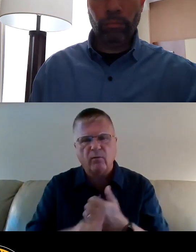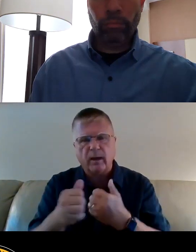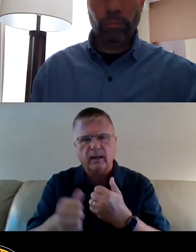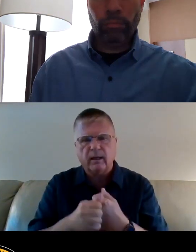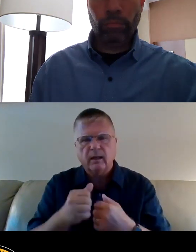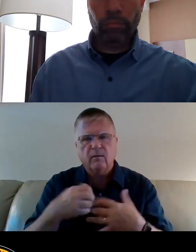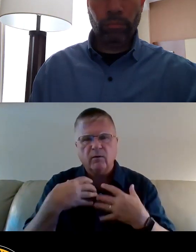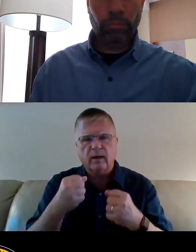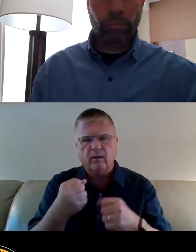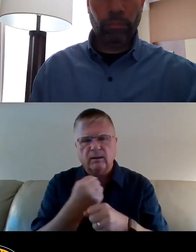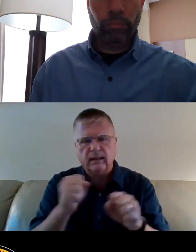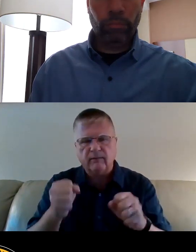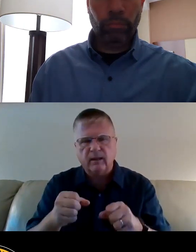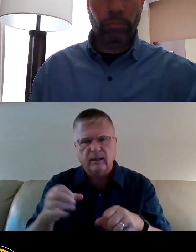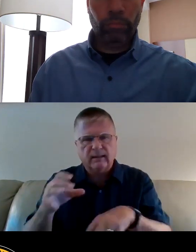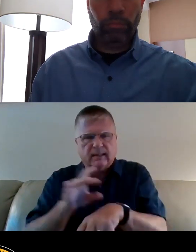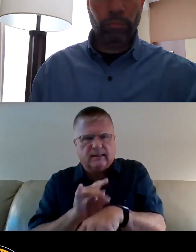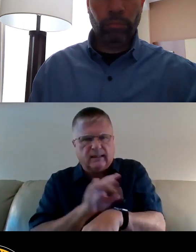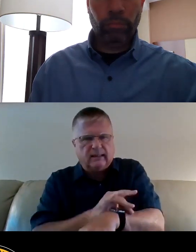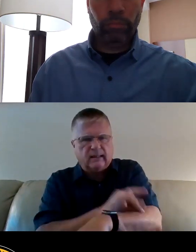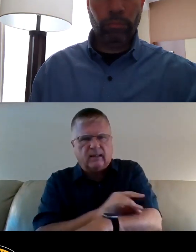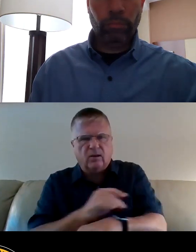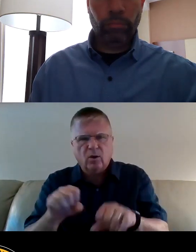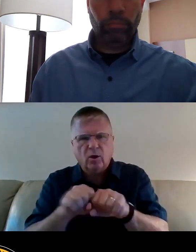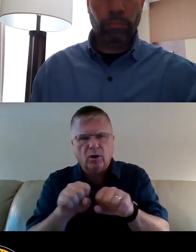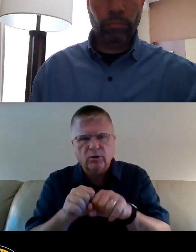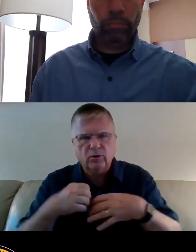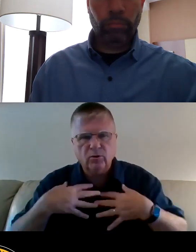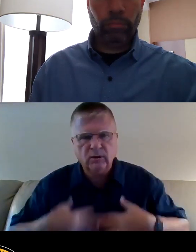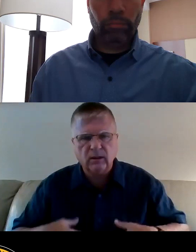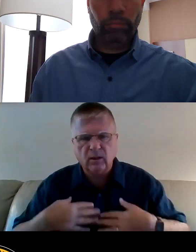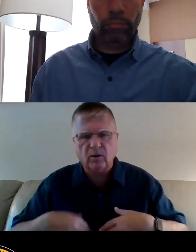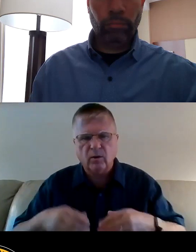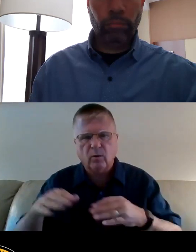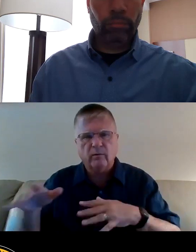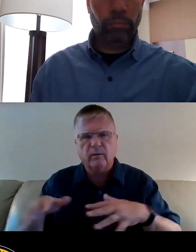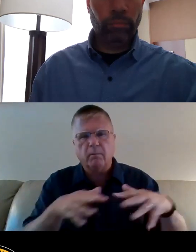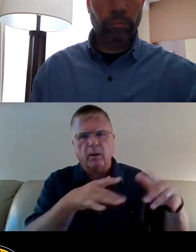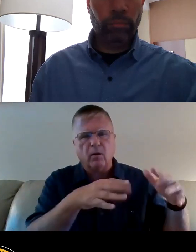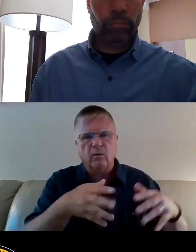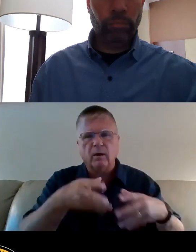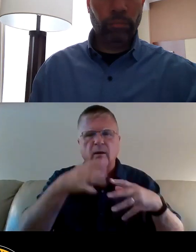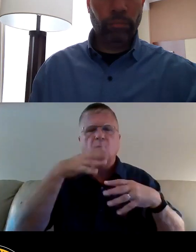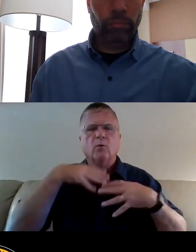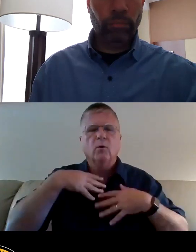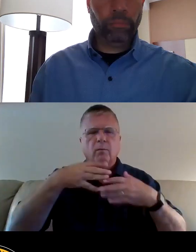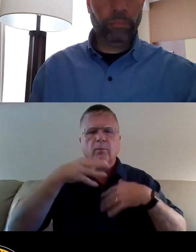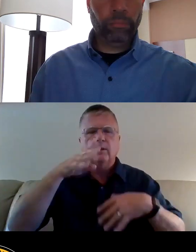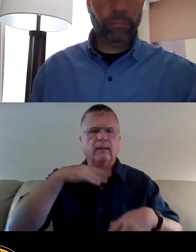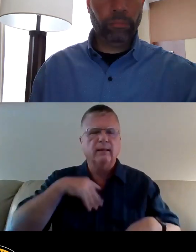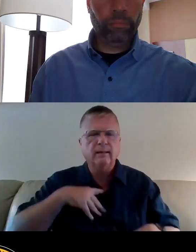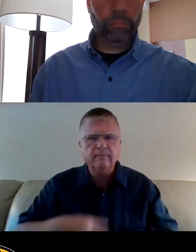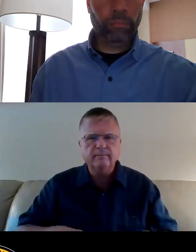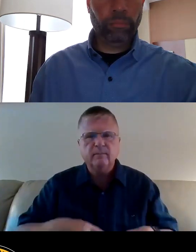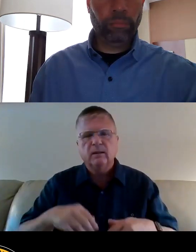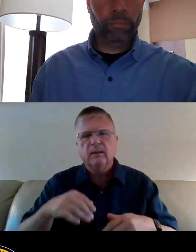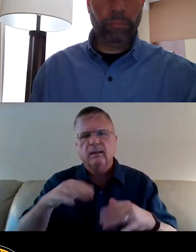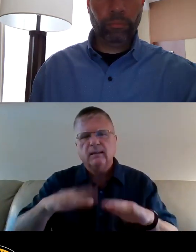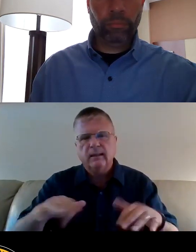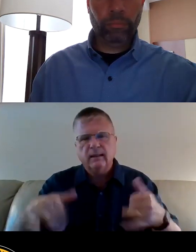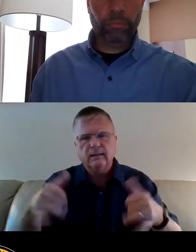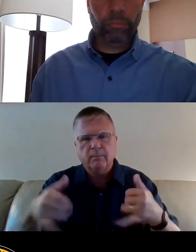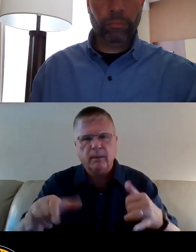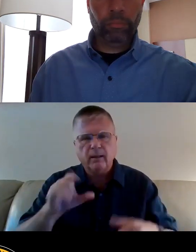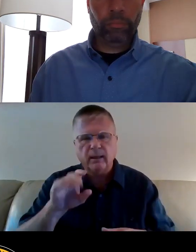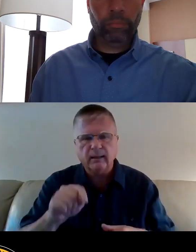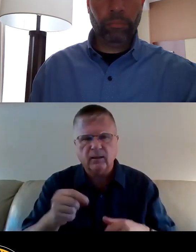homes, on shoes, and clothing, or can even be blown in as dust ingested. Children playing on such lots could be putting contaminants